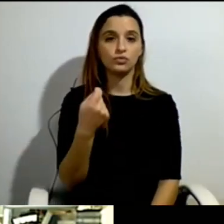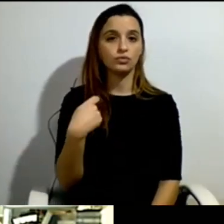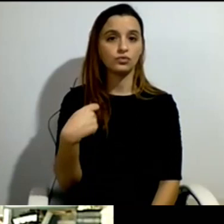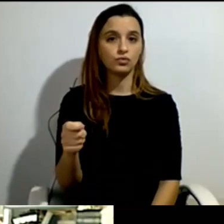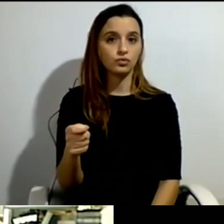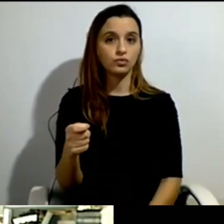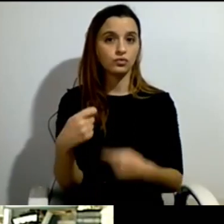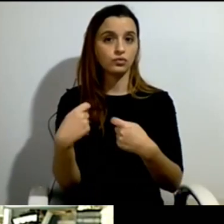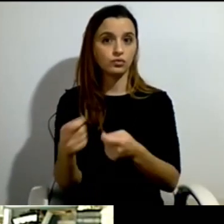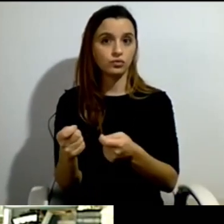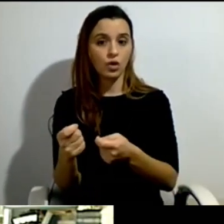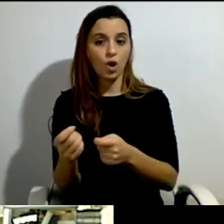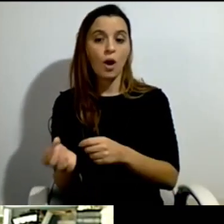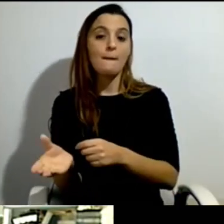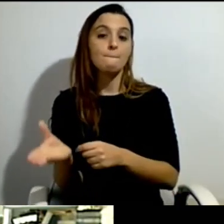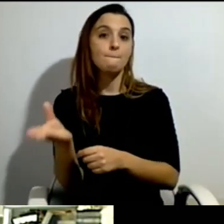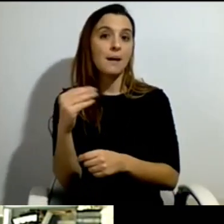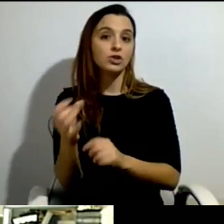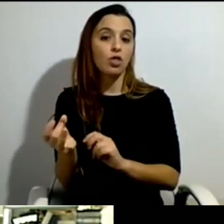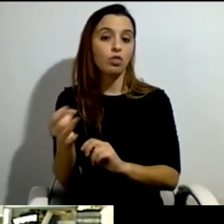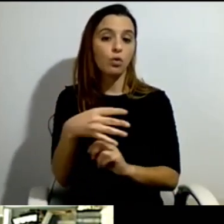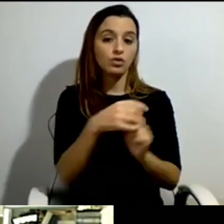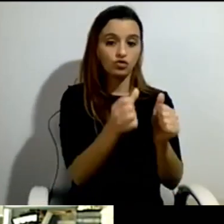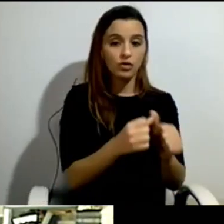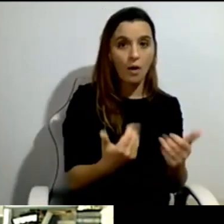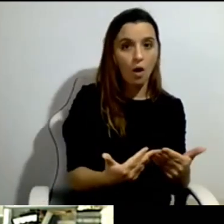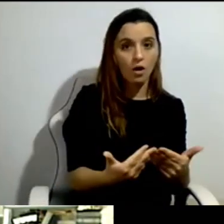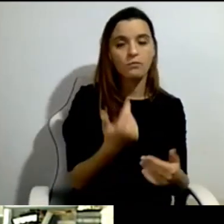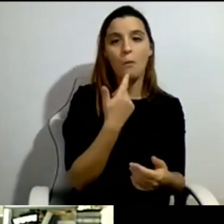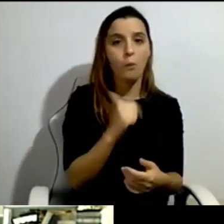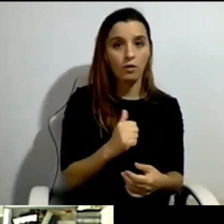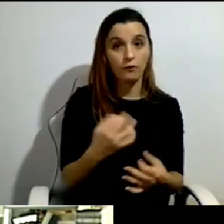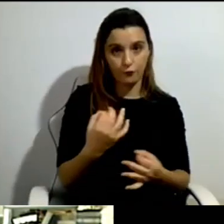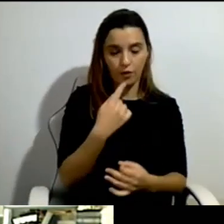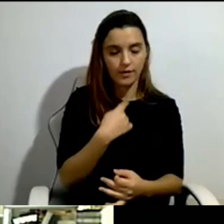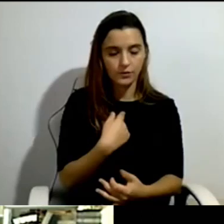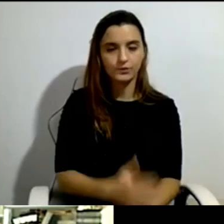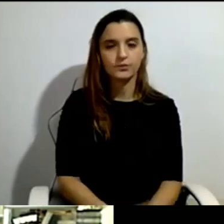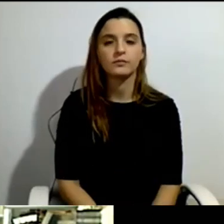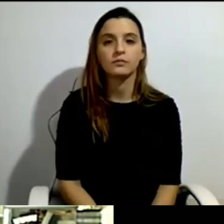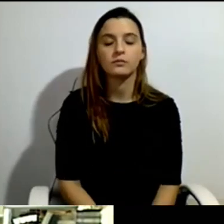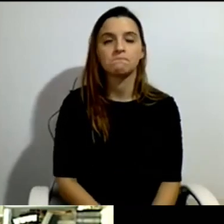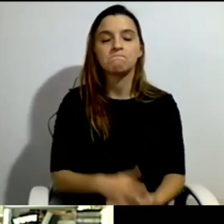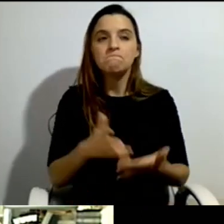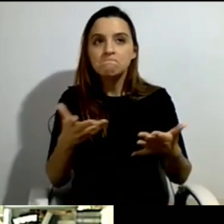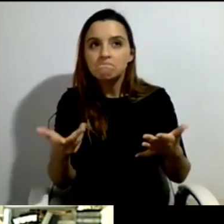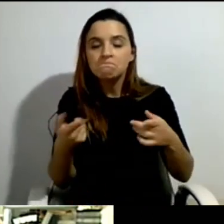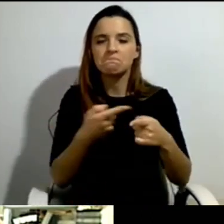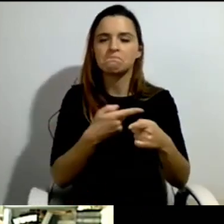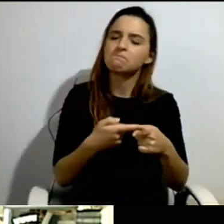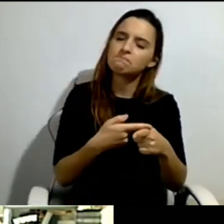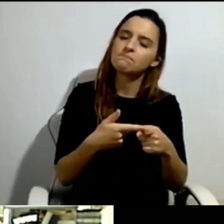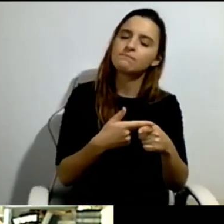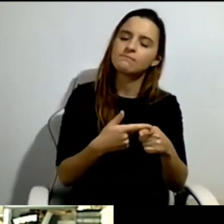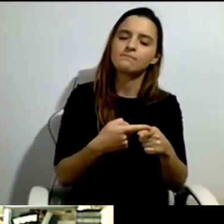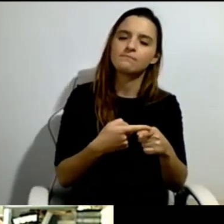Which is a funny thing, because we immediately answered, that's a very good idea, but do you tell us what the current system costs?